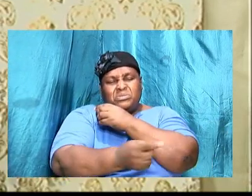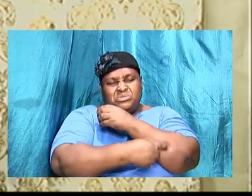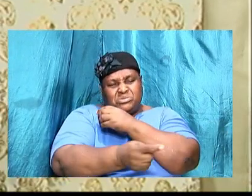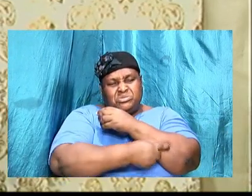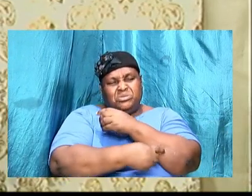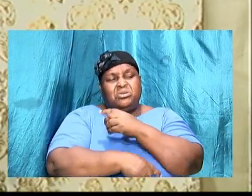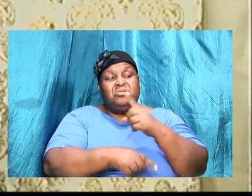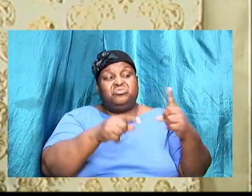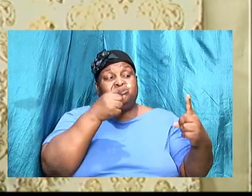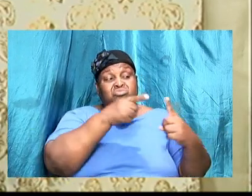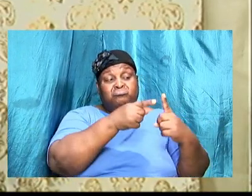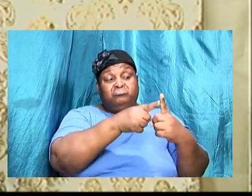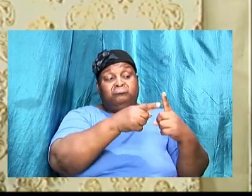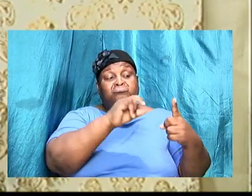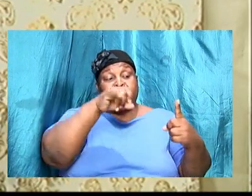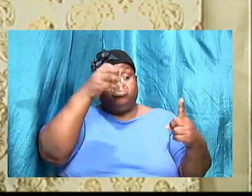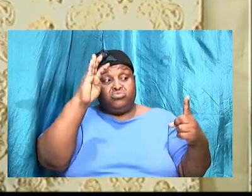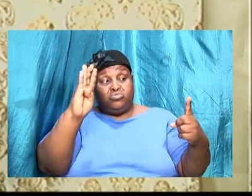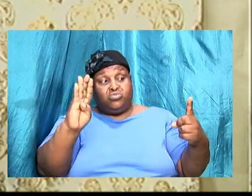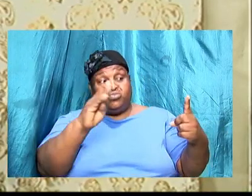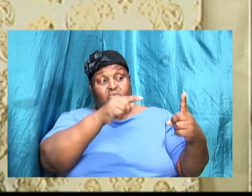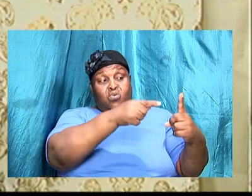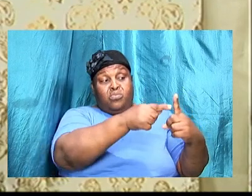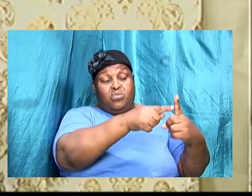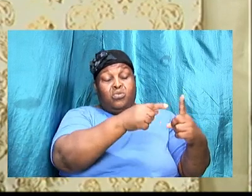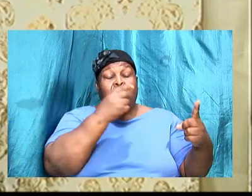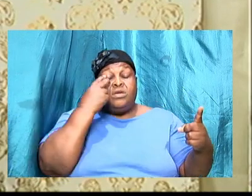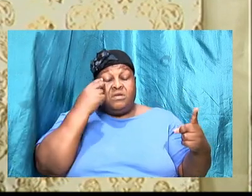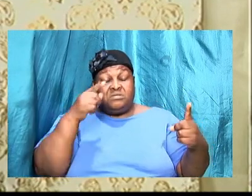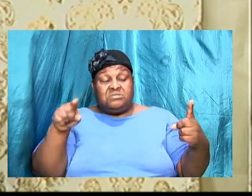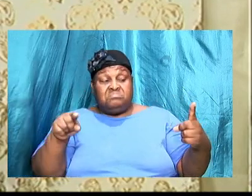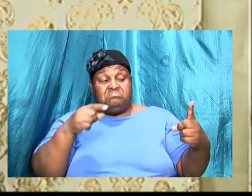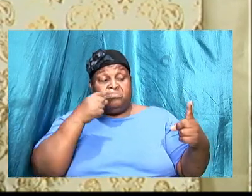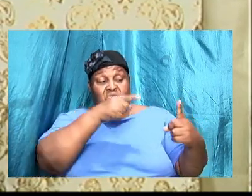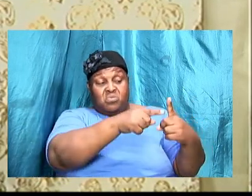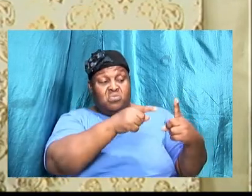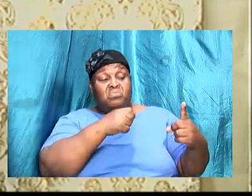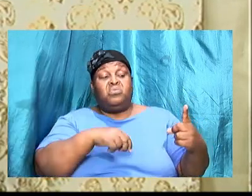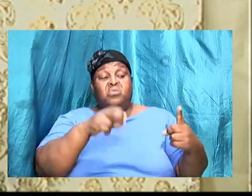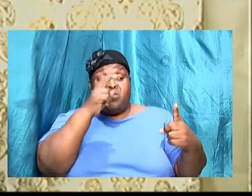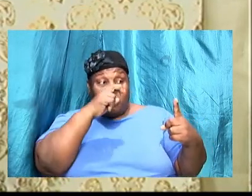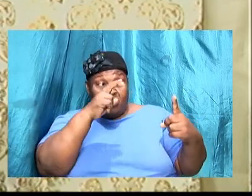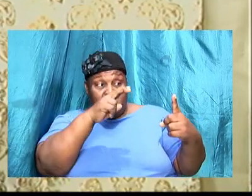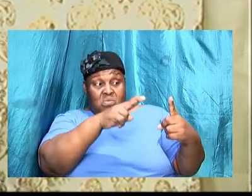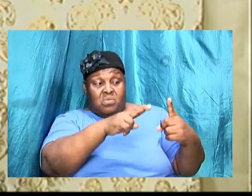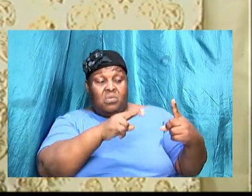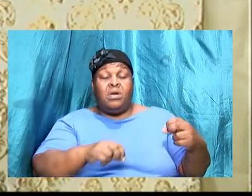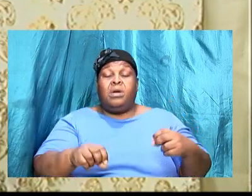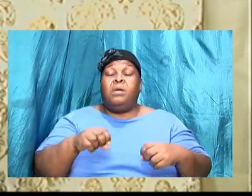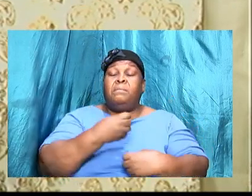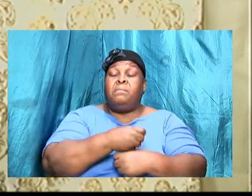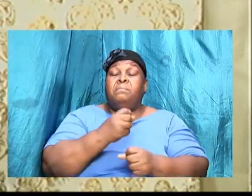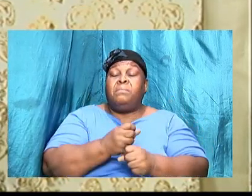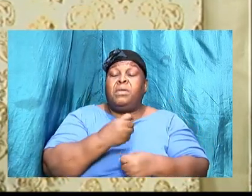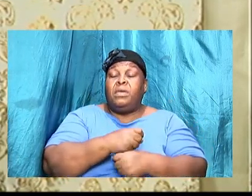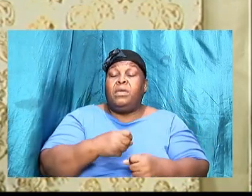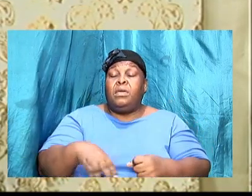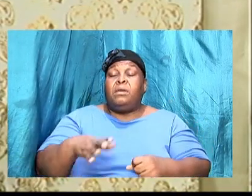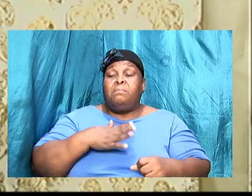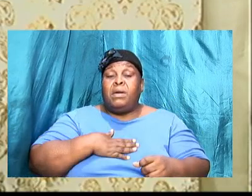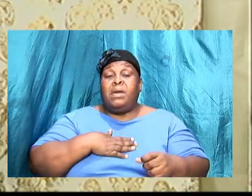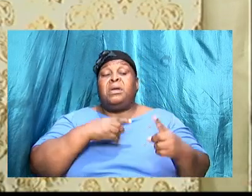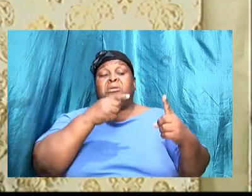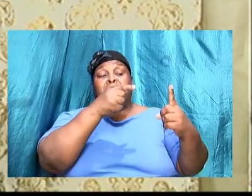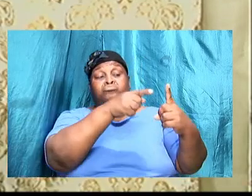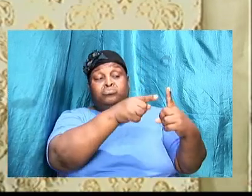this is Job saying, you would be watching me and would not let my offense go unpunished. I